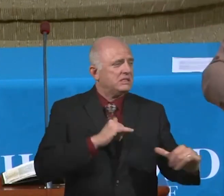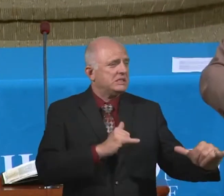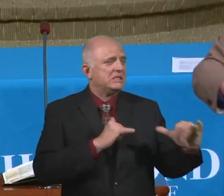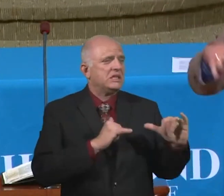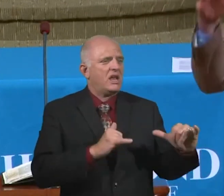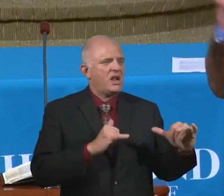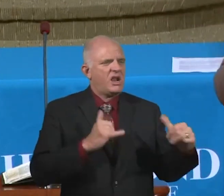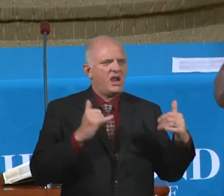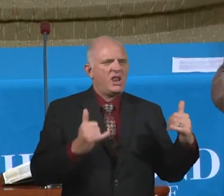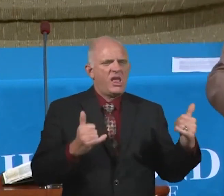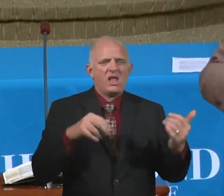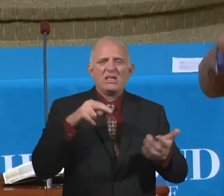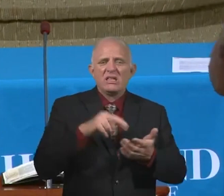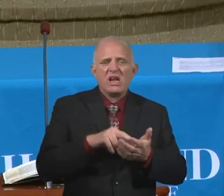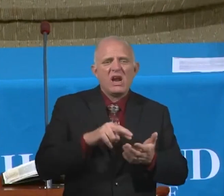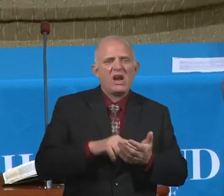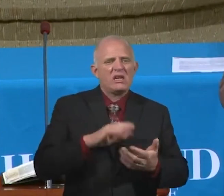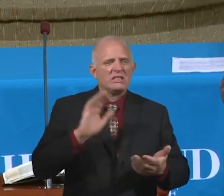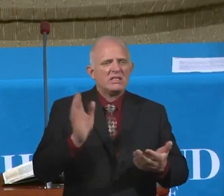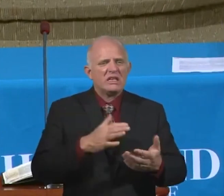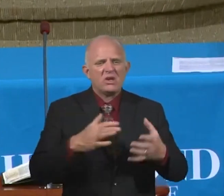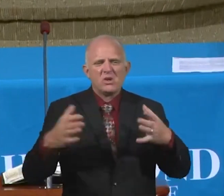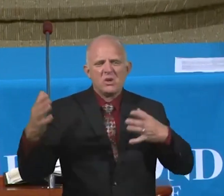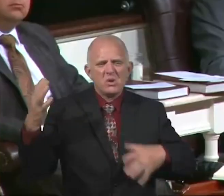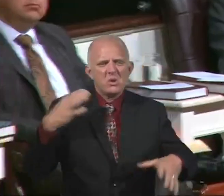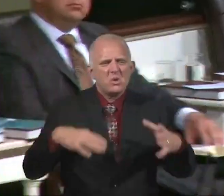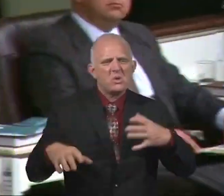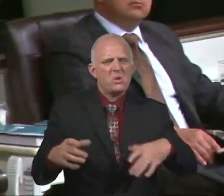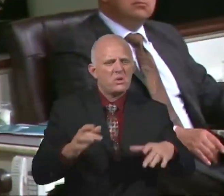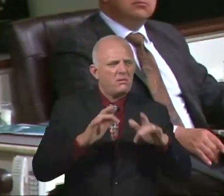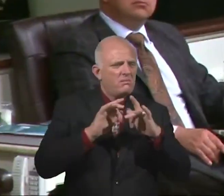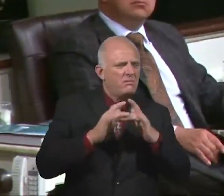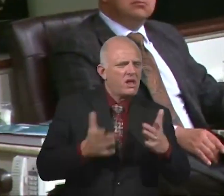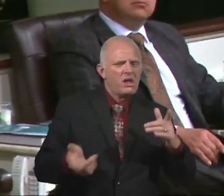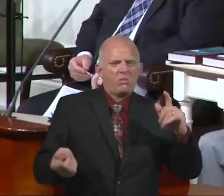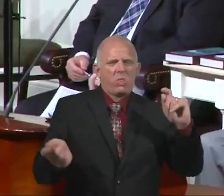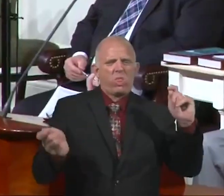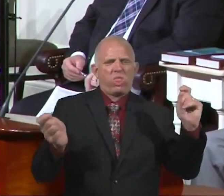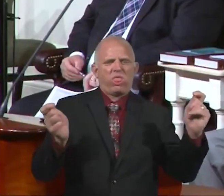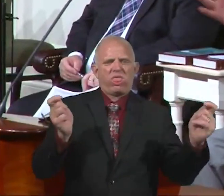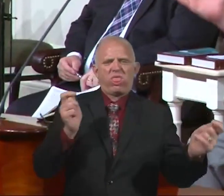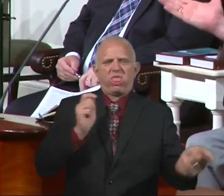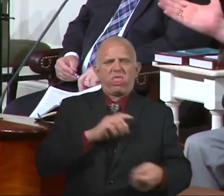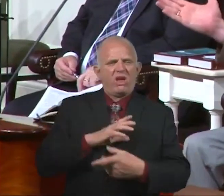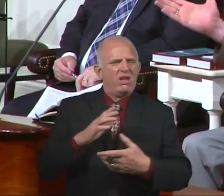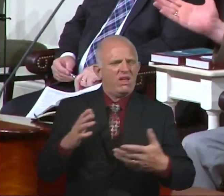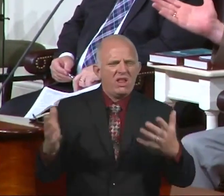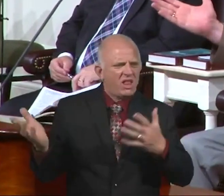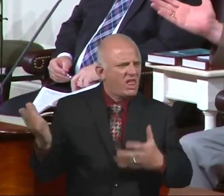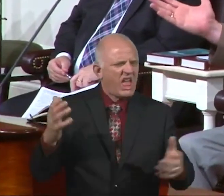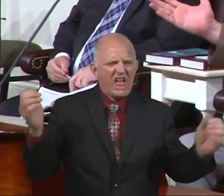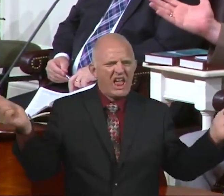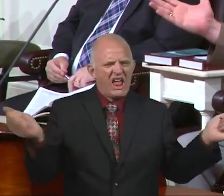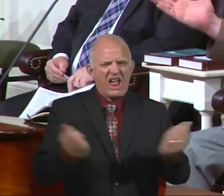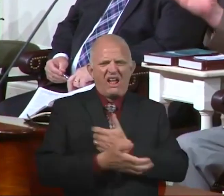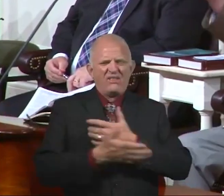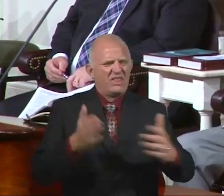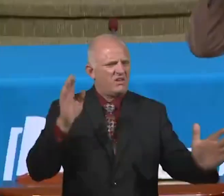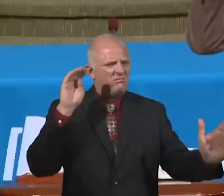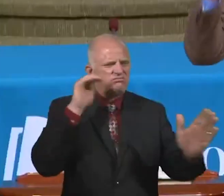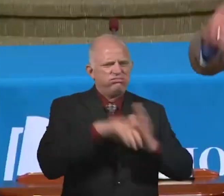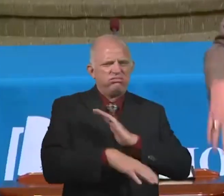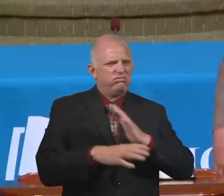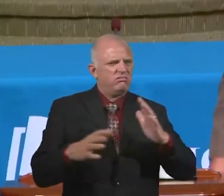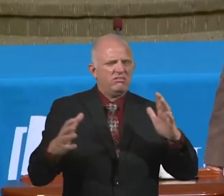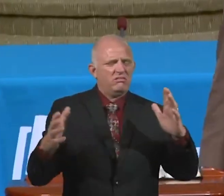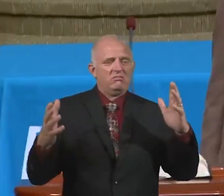of music and then it's dress and then it's Bible versions. And then it's just like everything goes. So